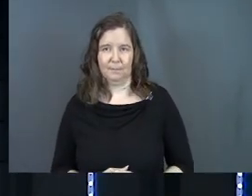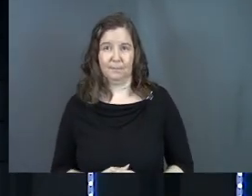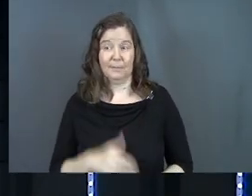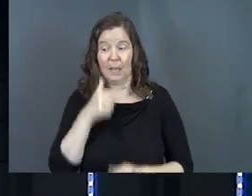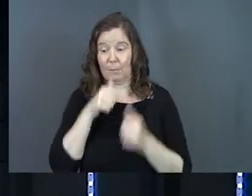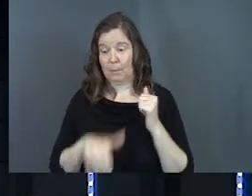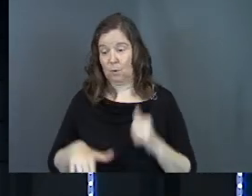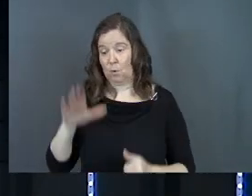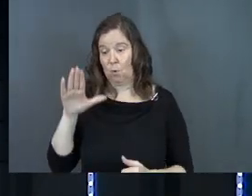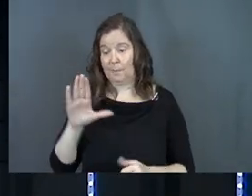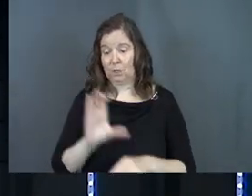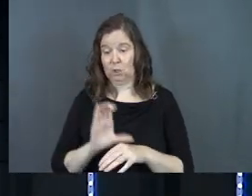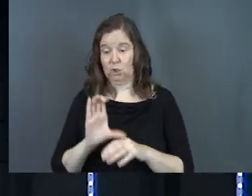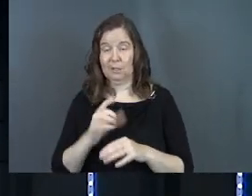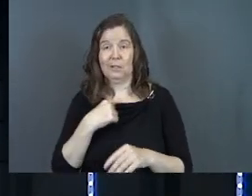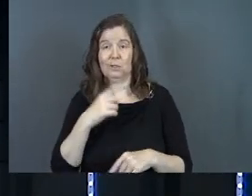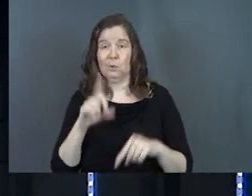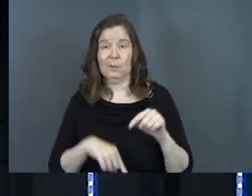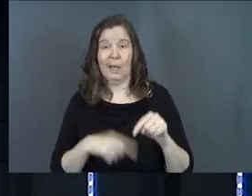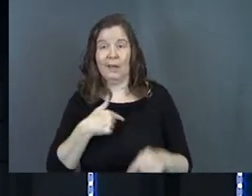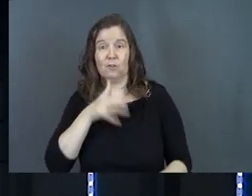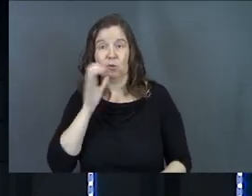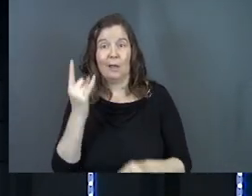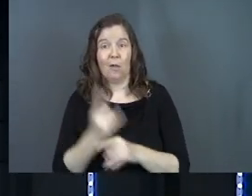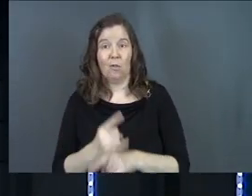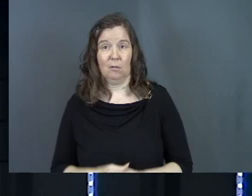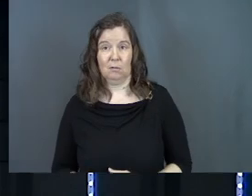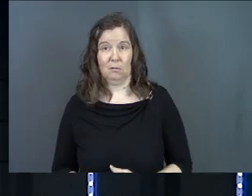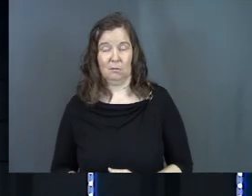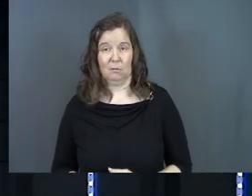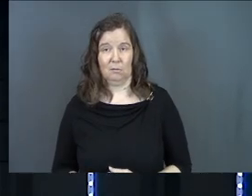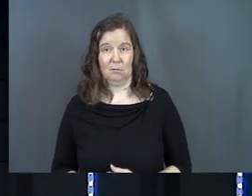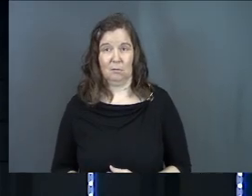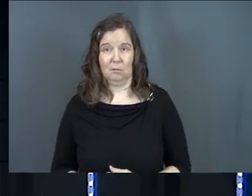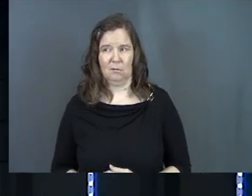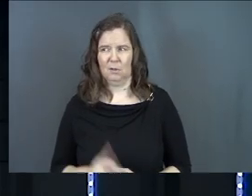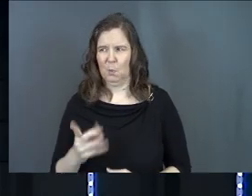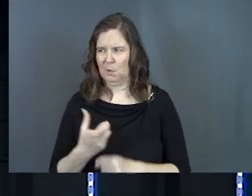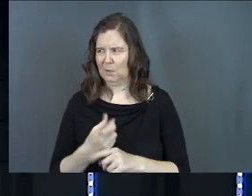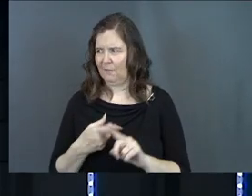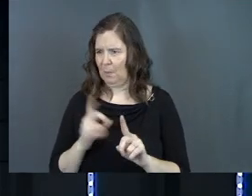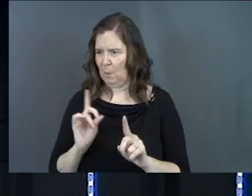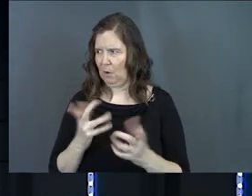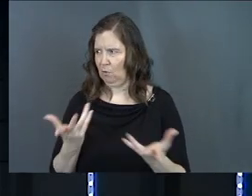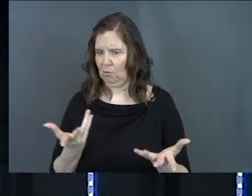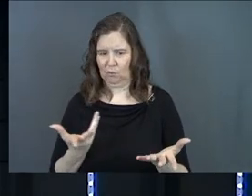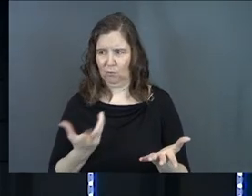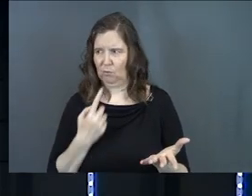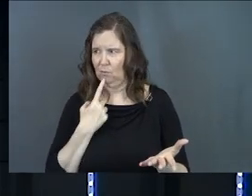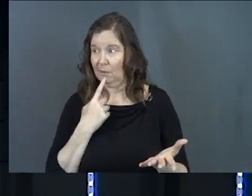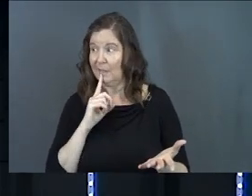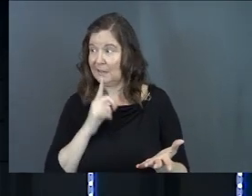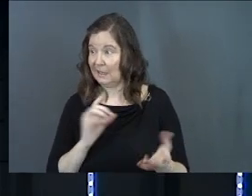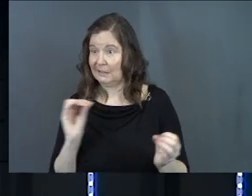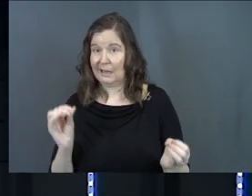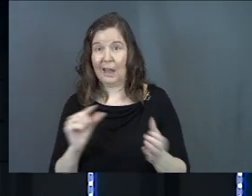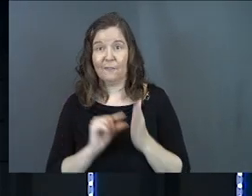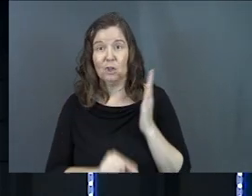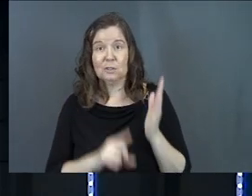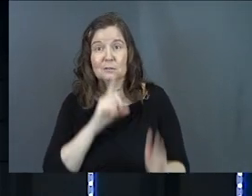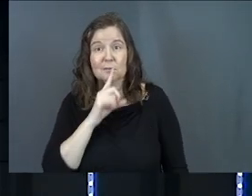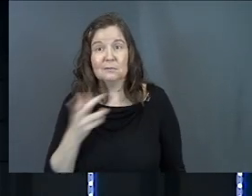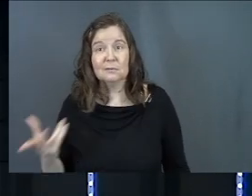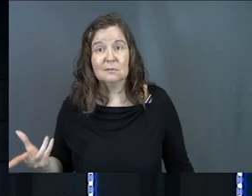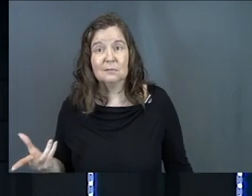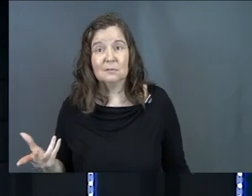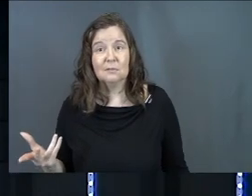I remember growing up in a, in a church that said you can't ever drink alcohol. Where'd you get that from? There's actually not a verse.